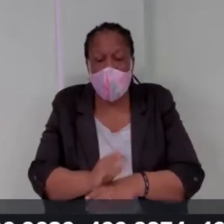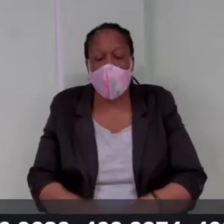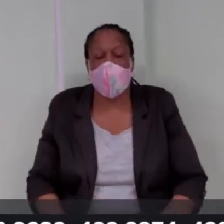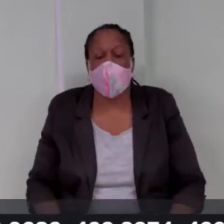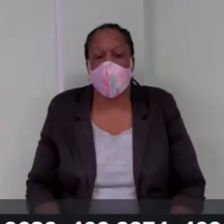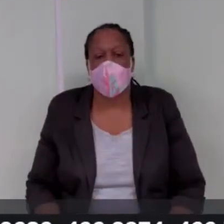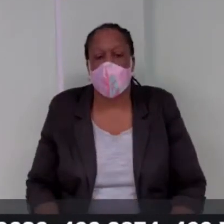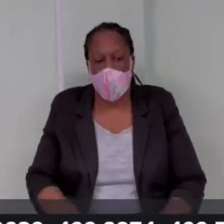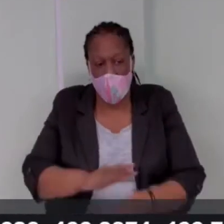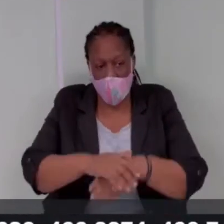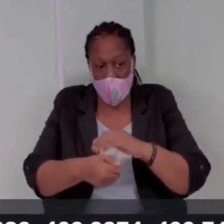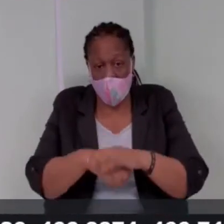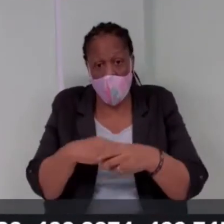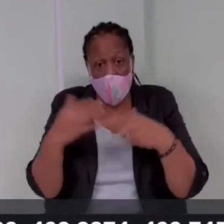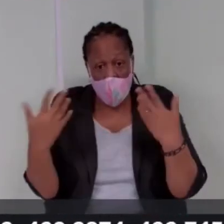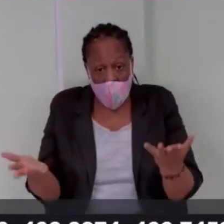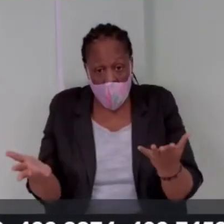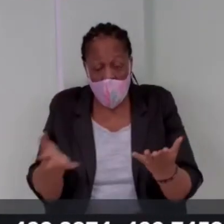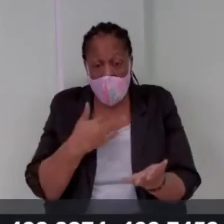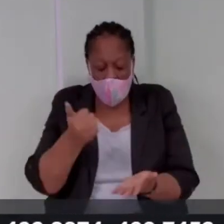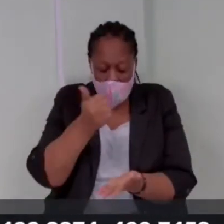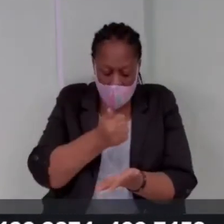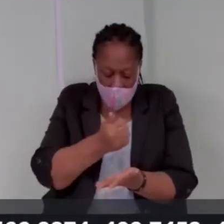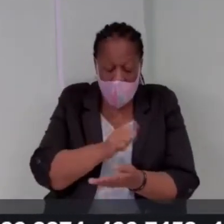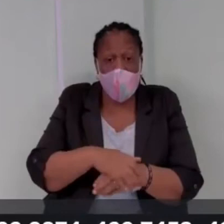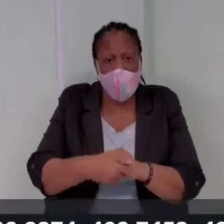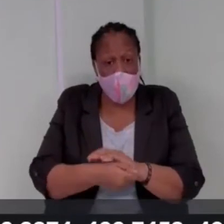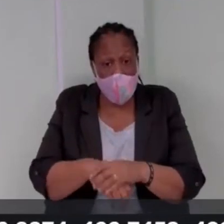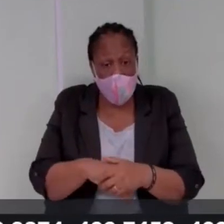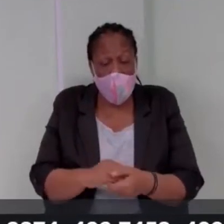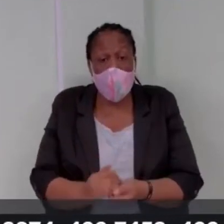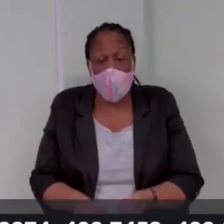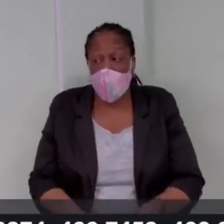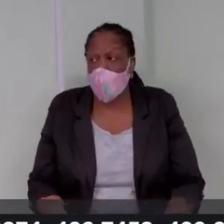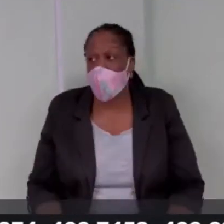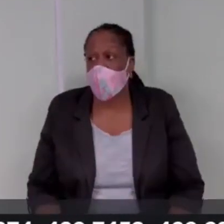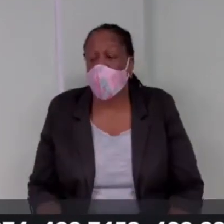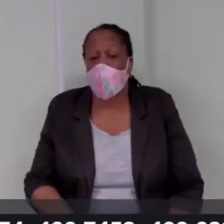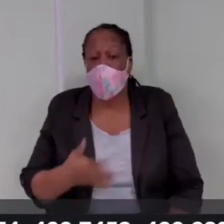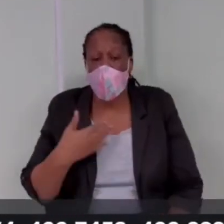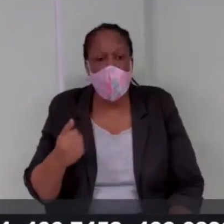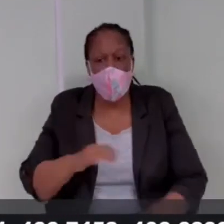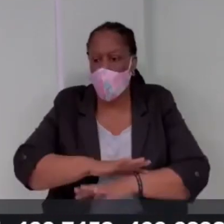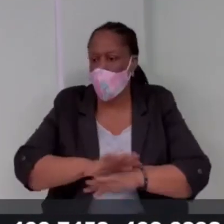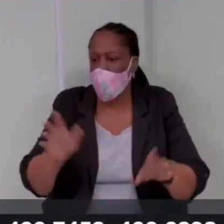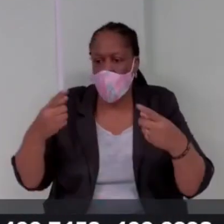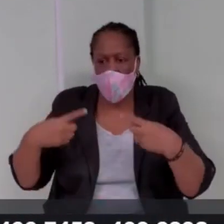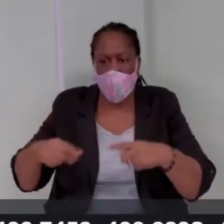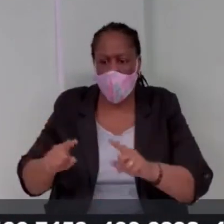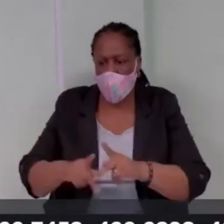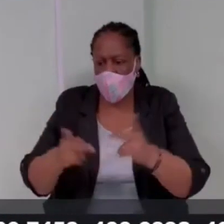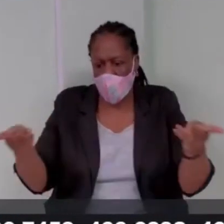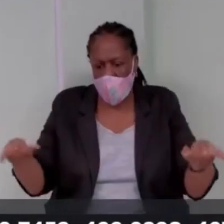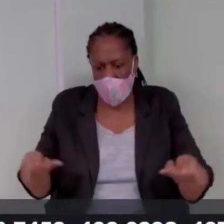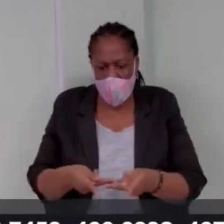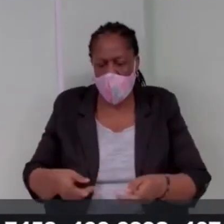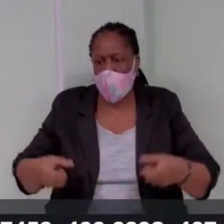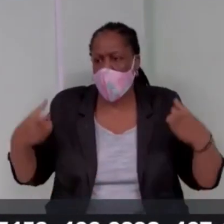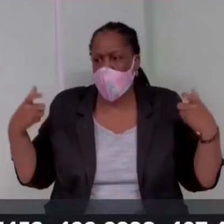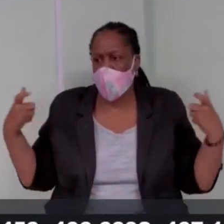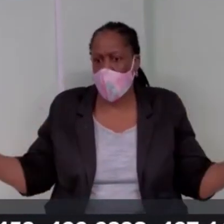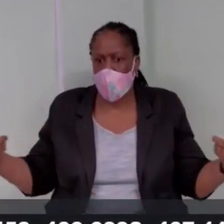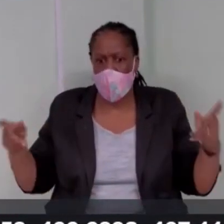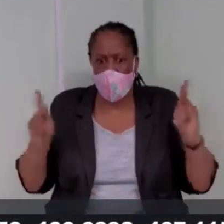good hand hygiene and sanitization habits and avoiding crowded social gatherings